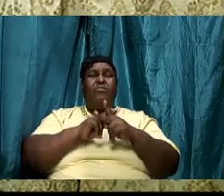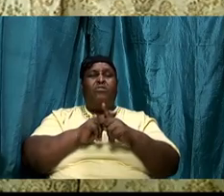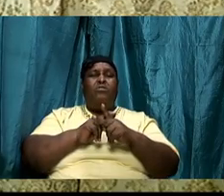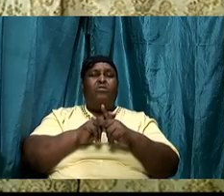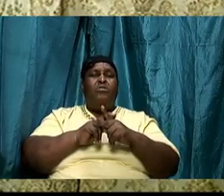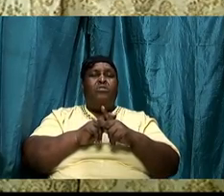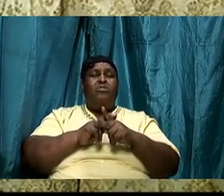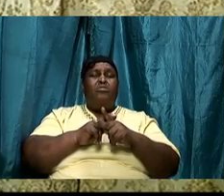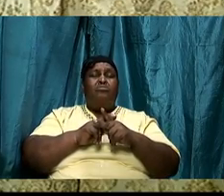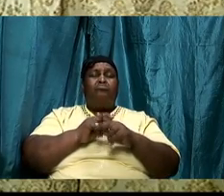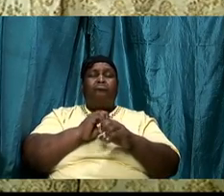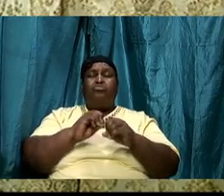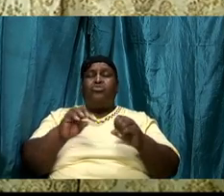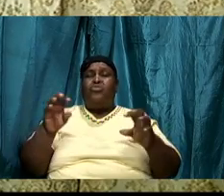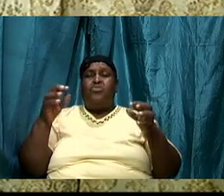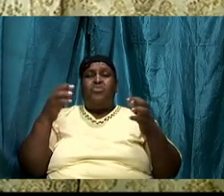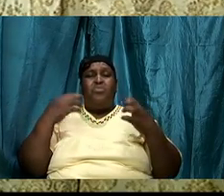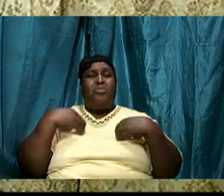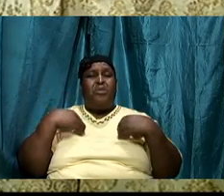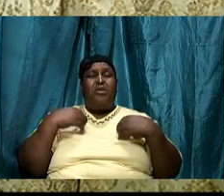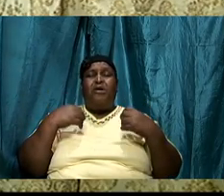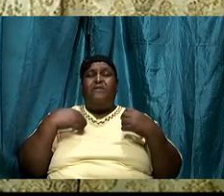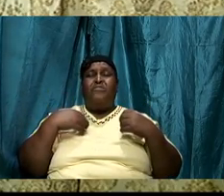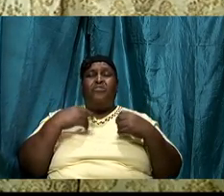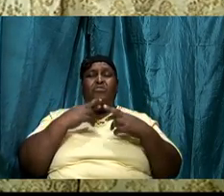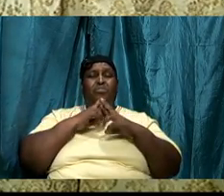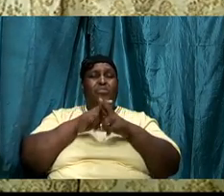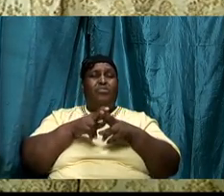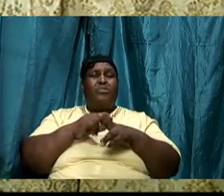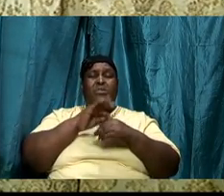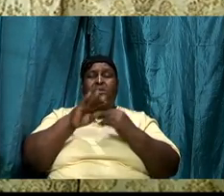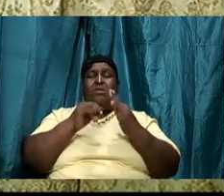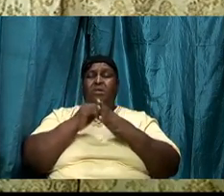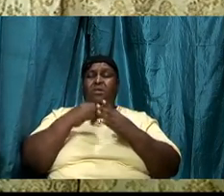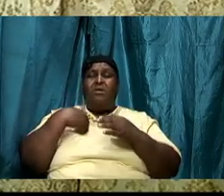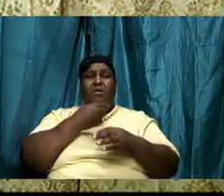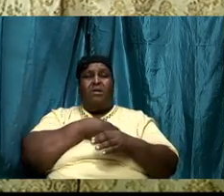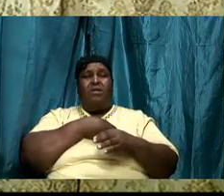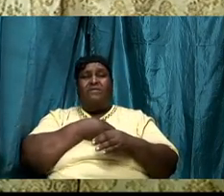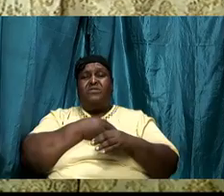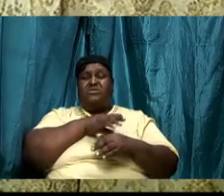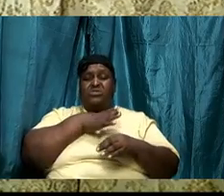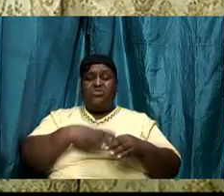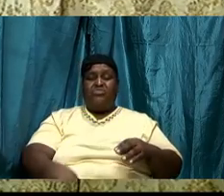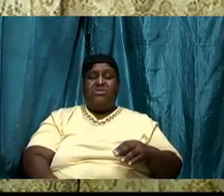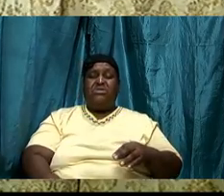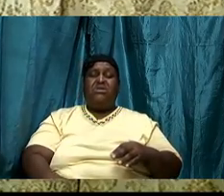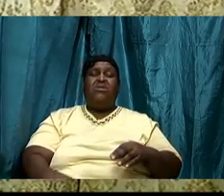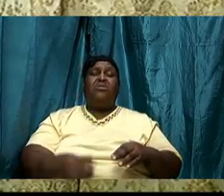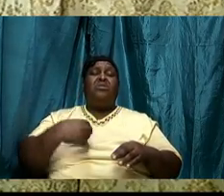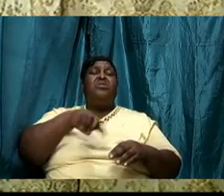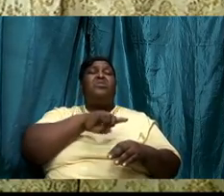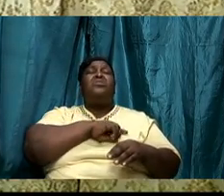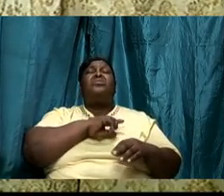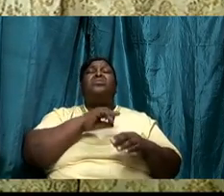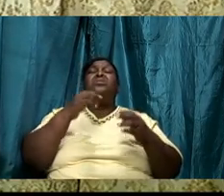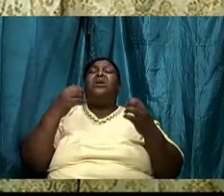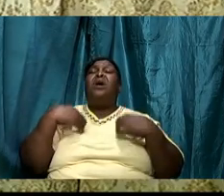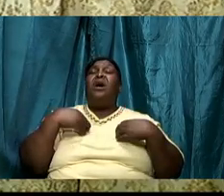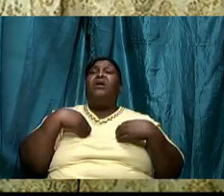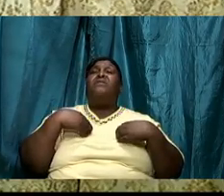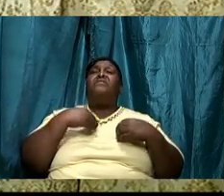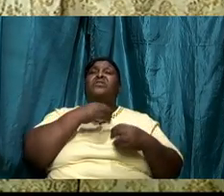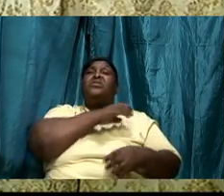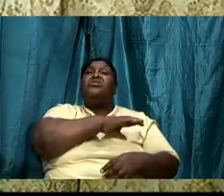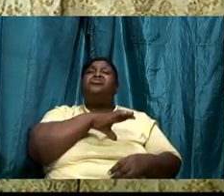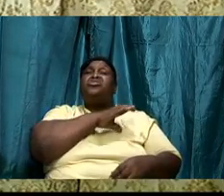no recourse all of us as Christian people will come up on things and we have challenges and we have things coming into our minds and